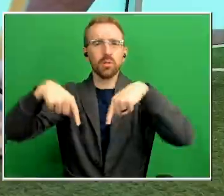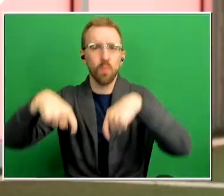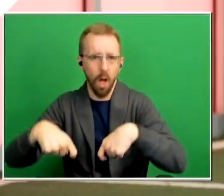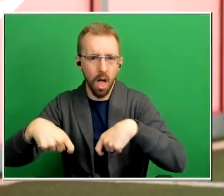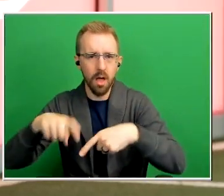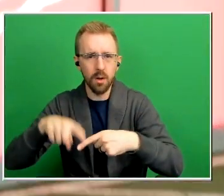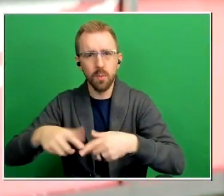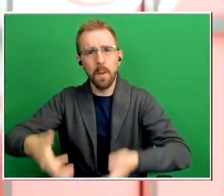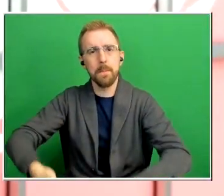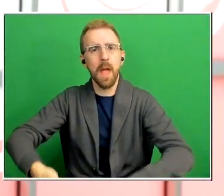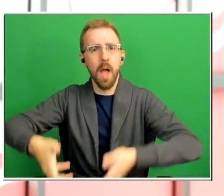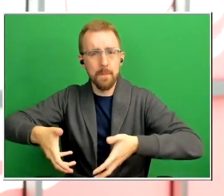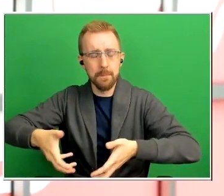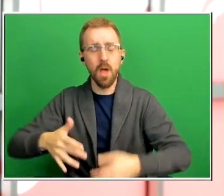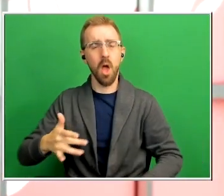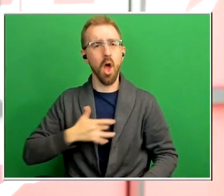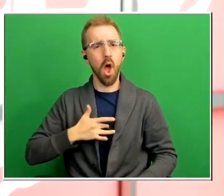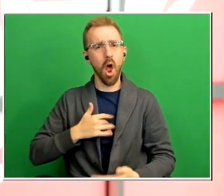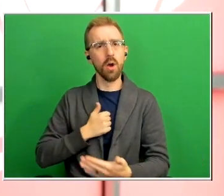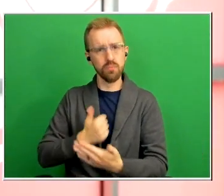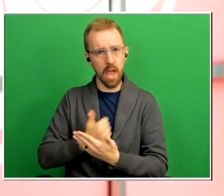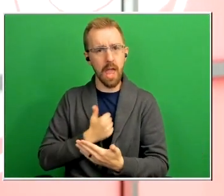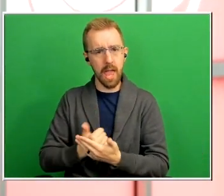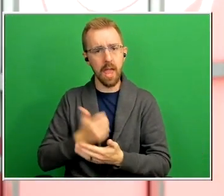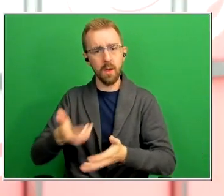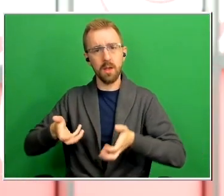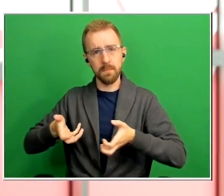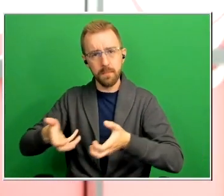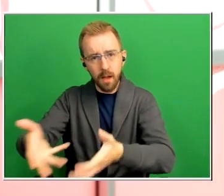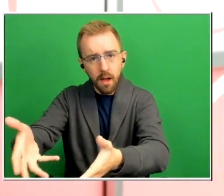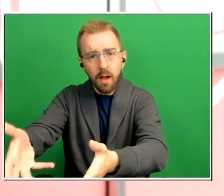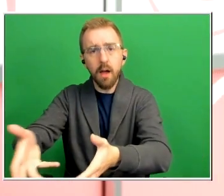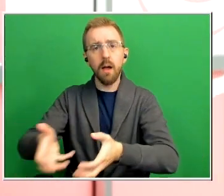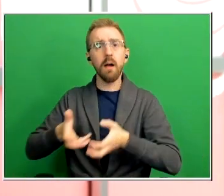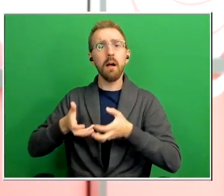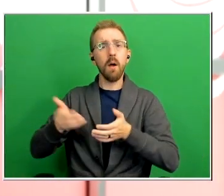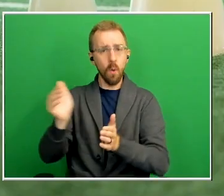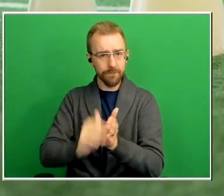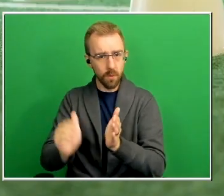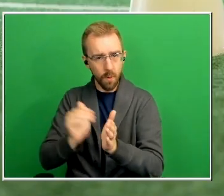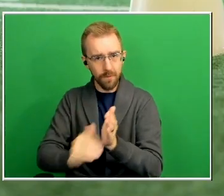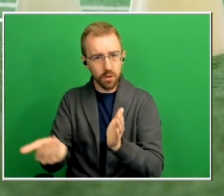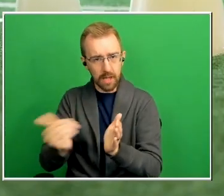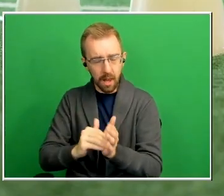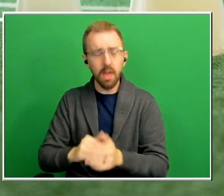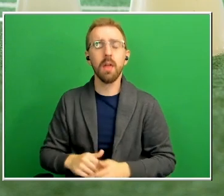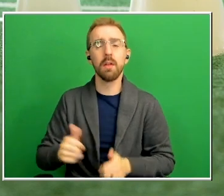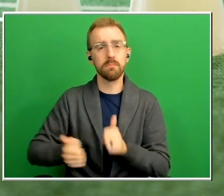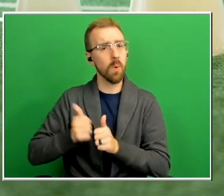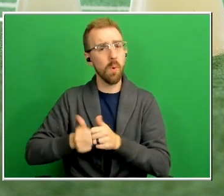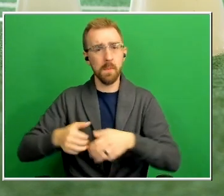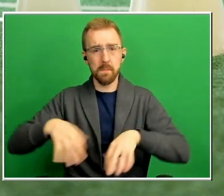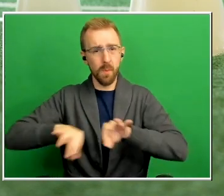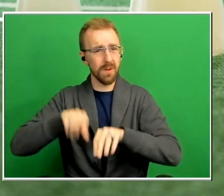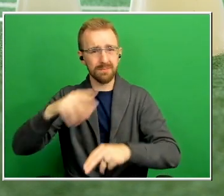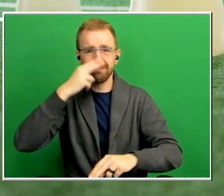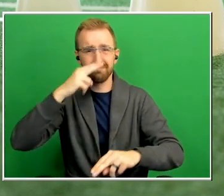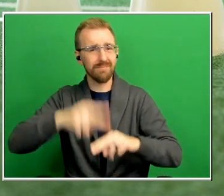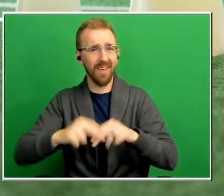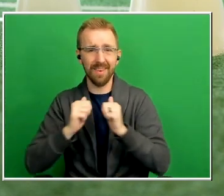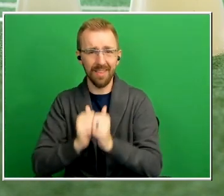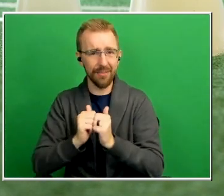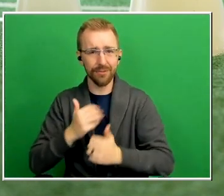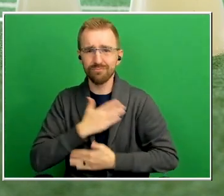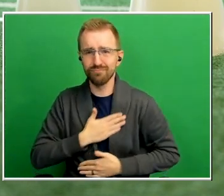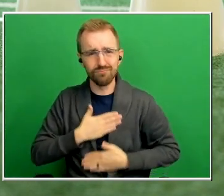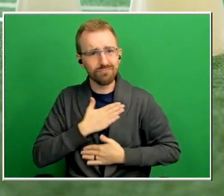getting their heart rates going by rolling it back and forth over and over again and most importantly they're just having fun together they're getting to work together and play